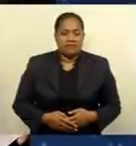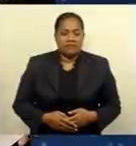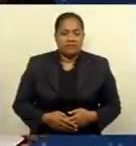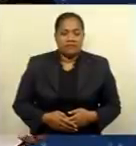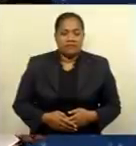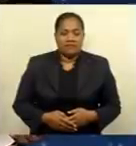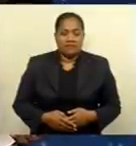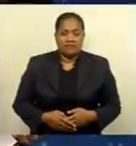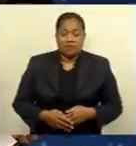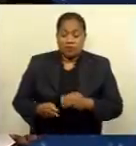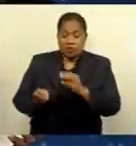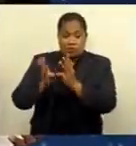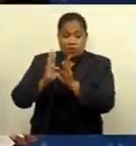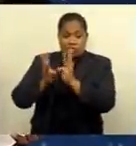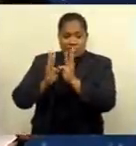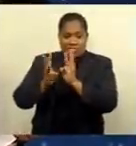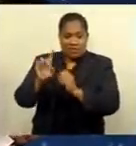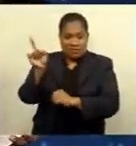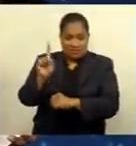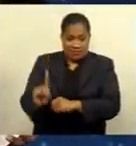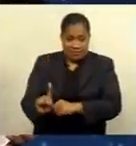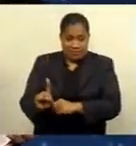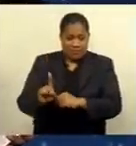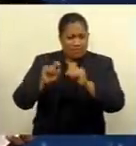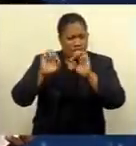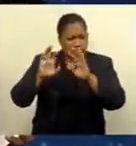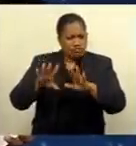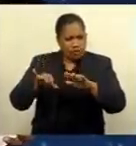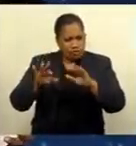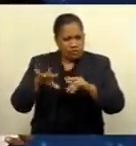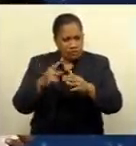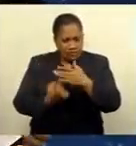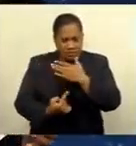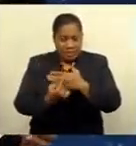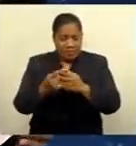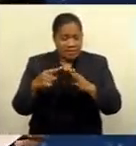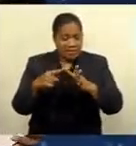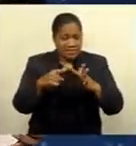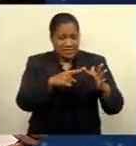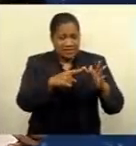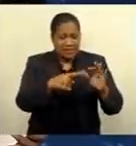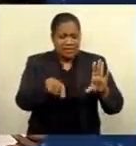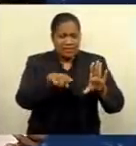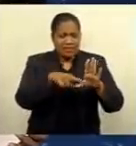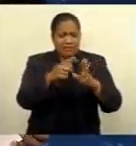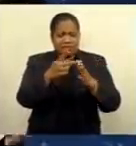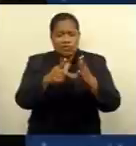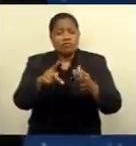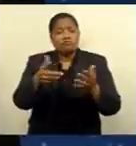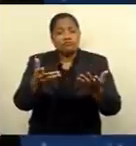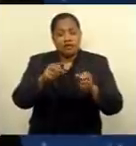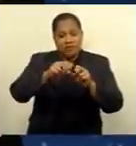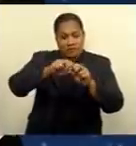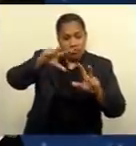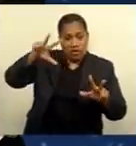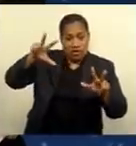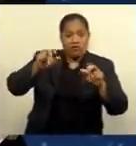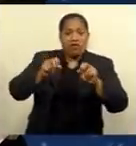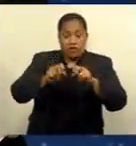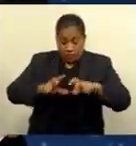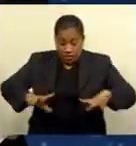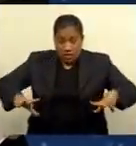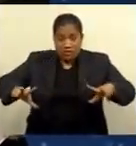Looking at the weather today, brief showers was experienced over the eastern and interior parts of Vanwalevu, Viti Levu with